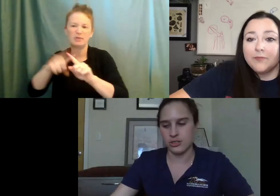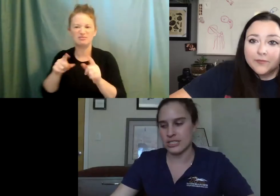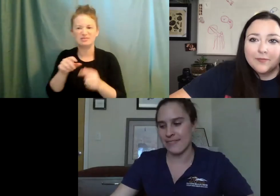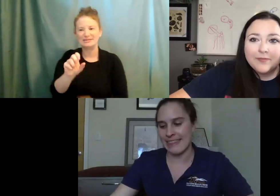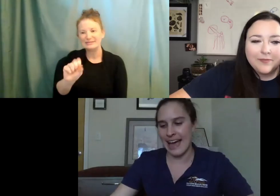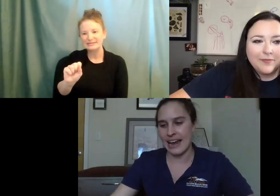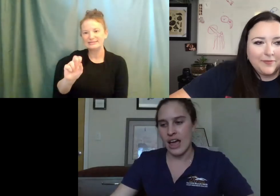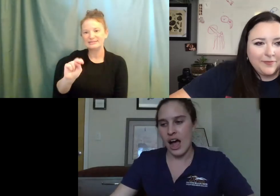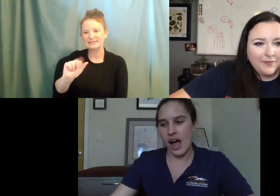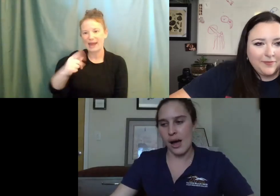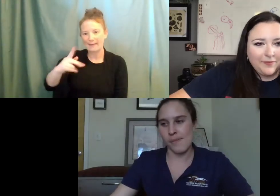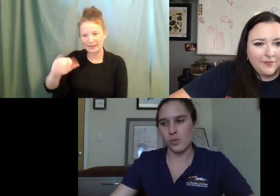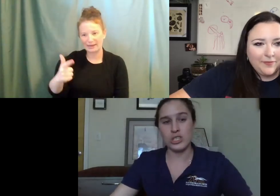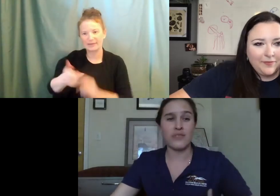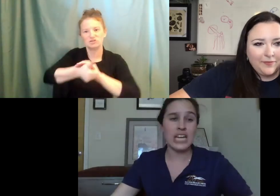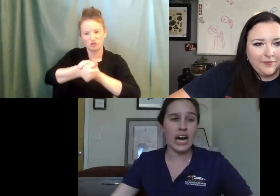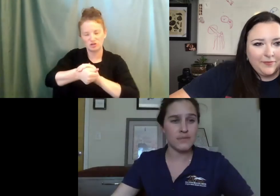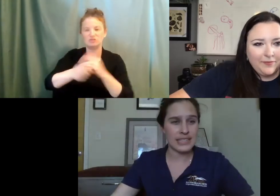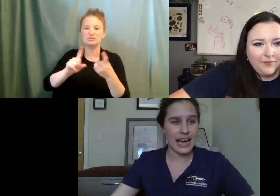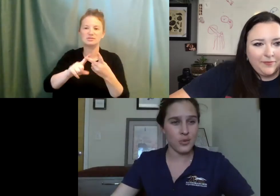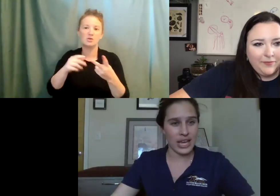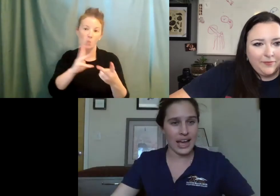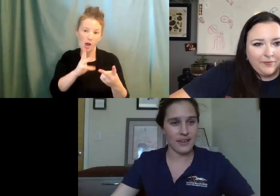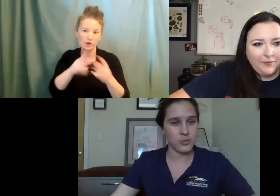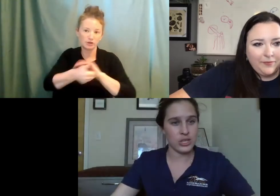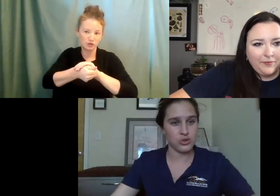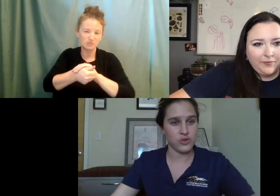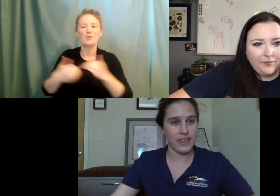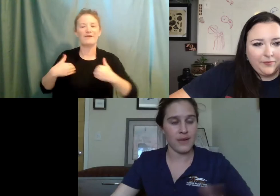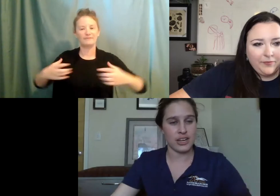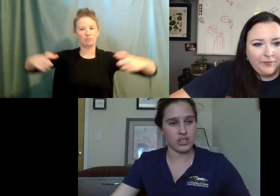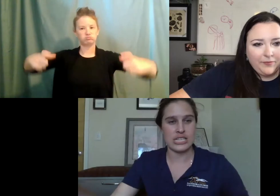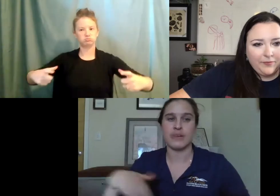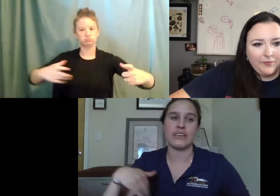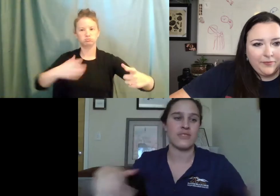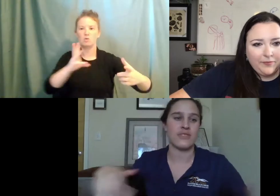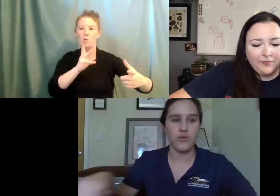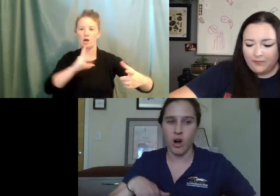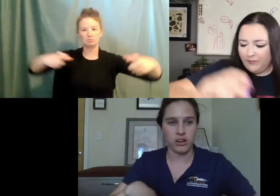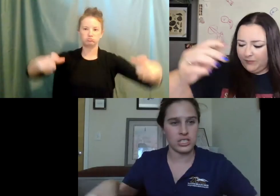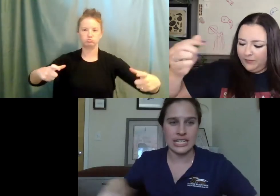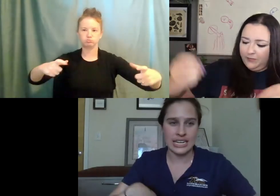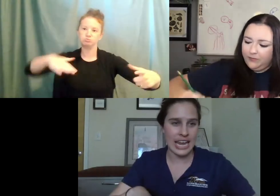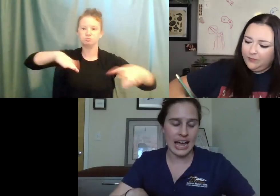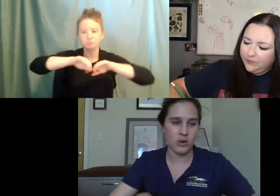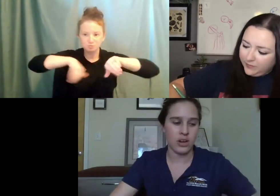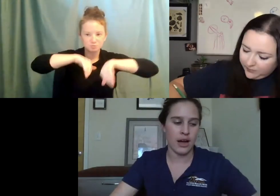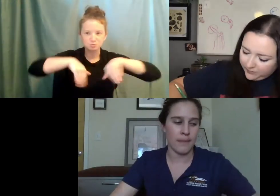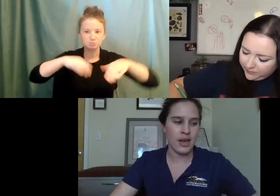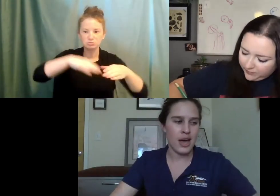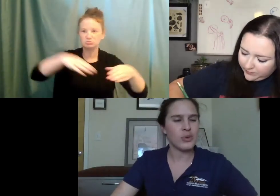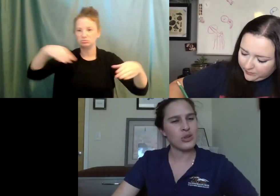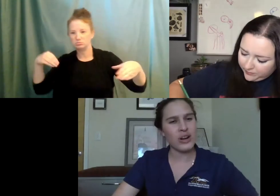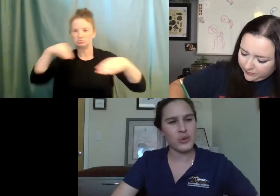aquatic turtles, stuff like that. Um, we do have tubs that we have and we use for them that are deep and give them enough water to get in and out.